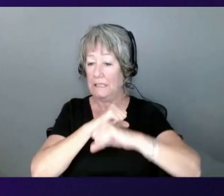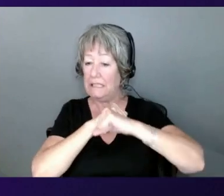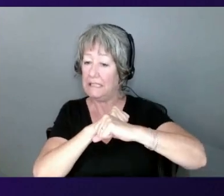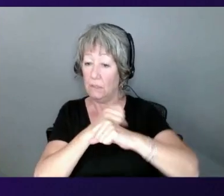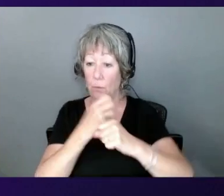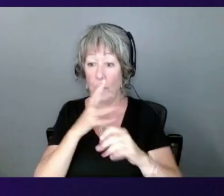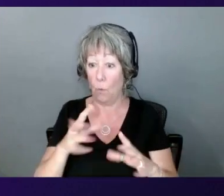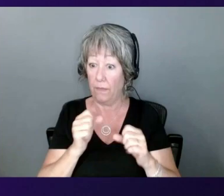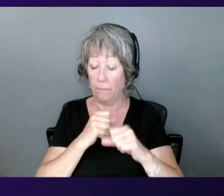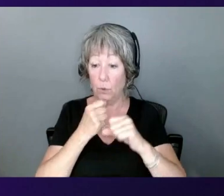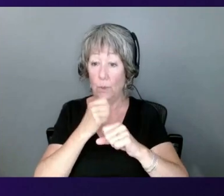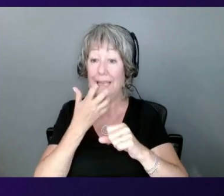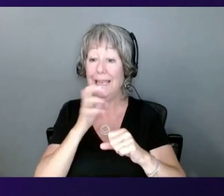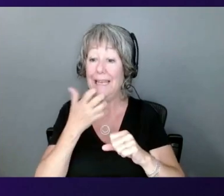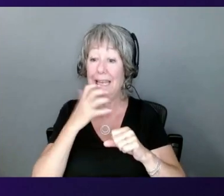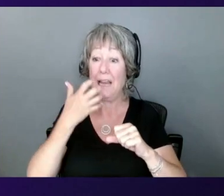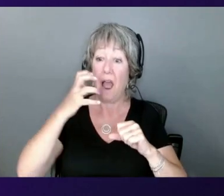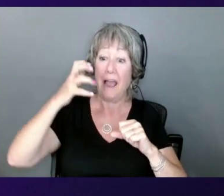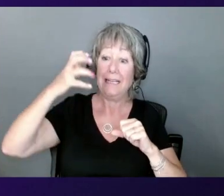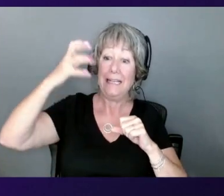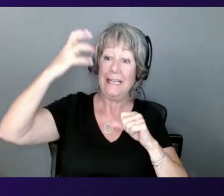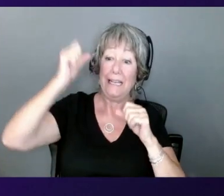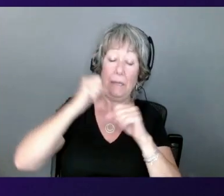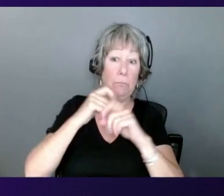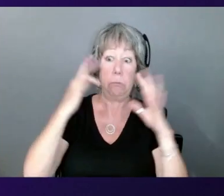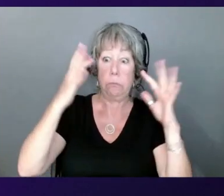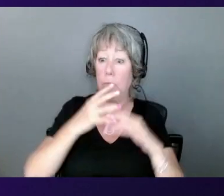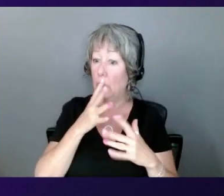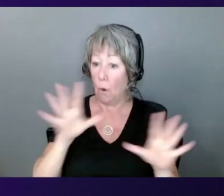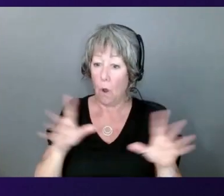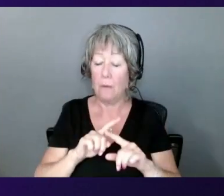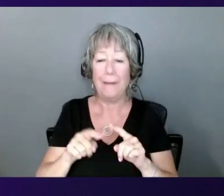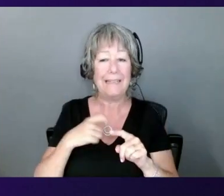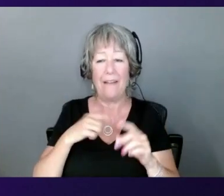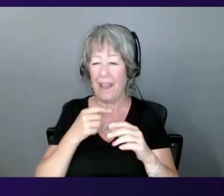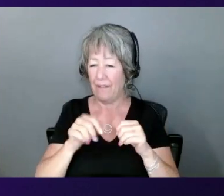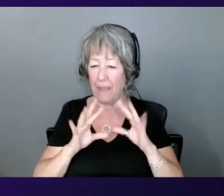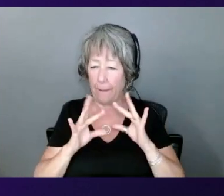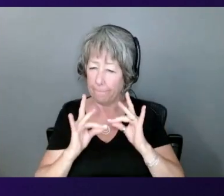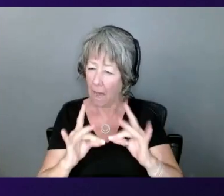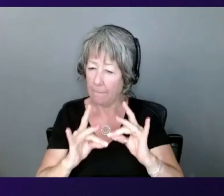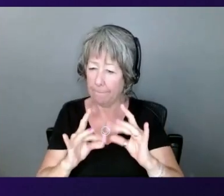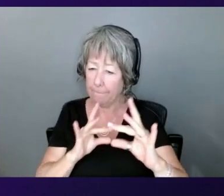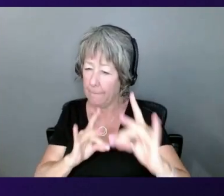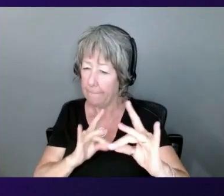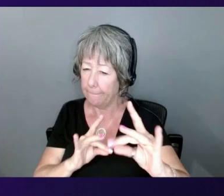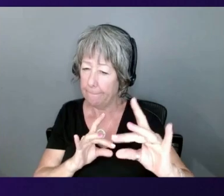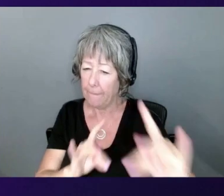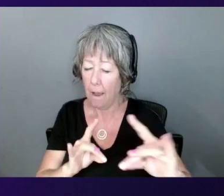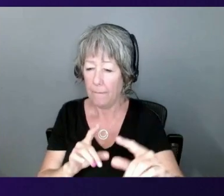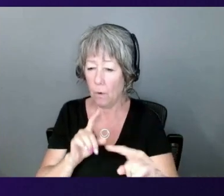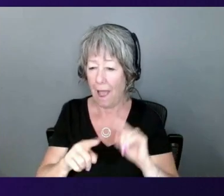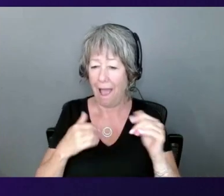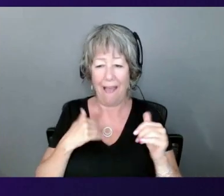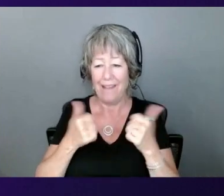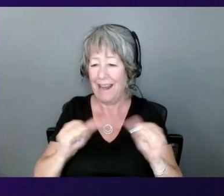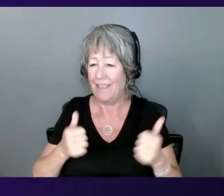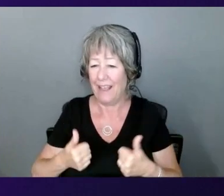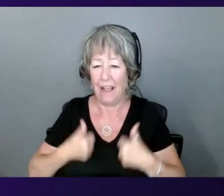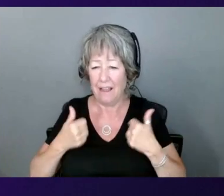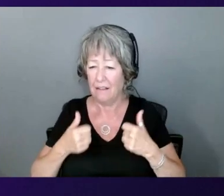they need to make sure they don't have any short or any open circuit. So designing and testing this level of complexity